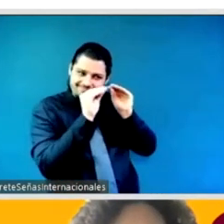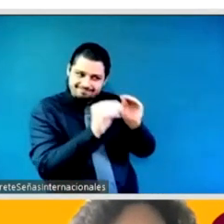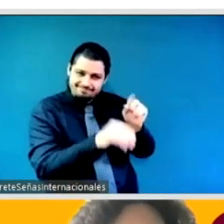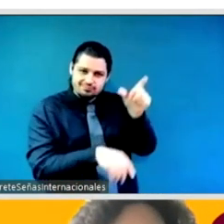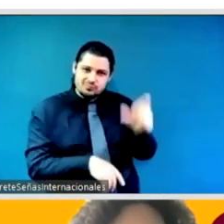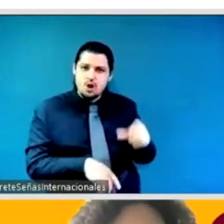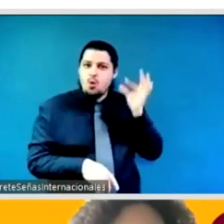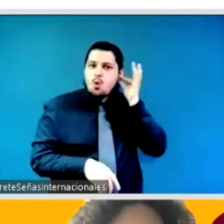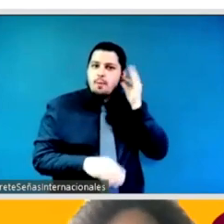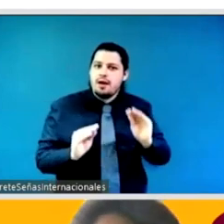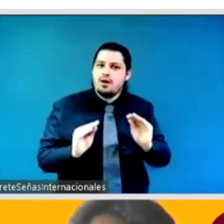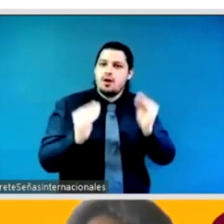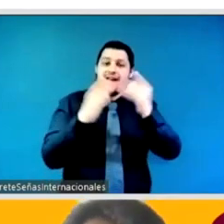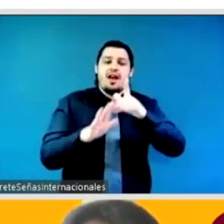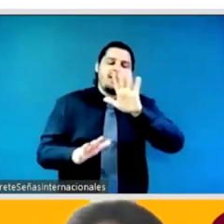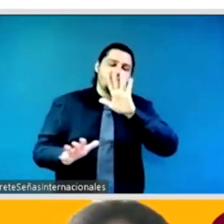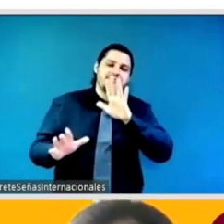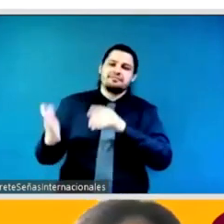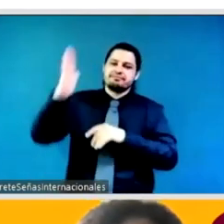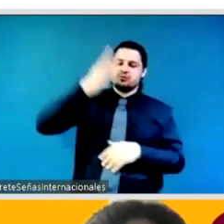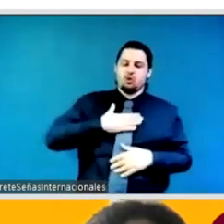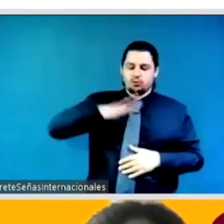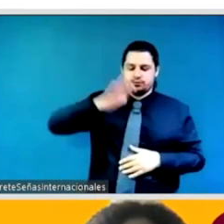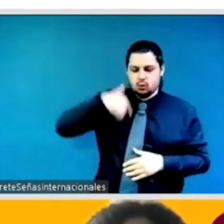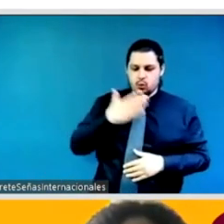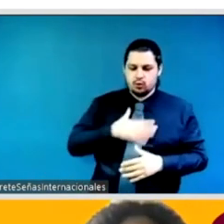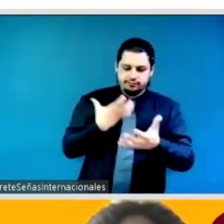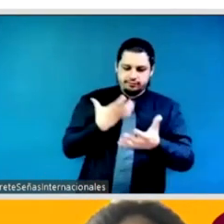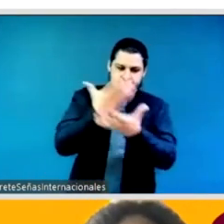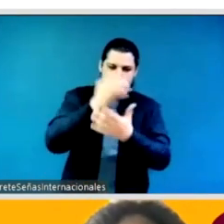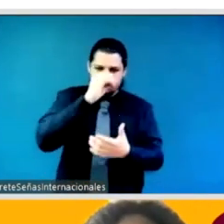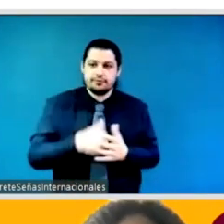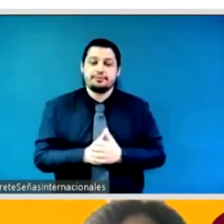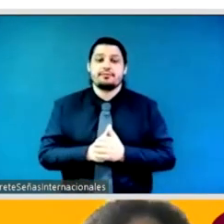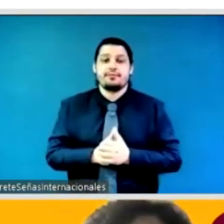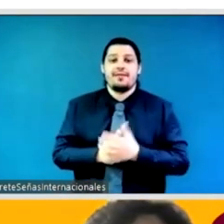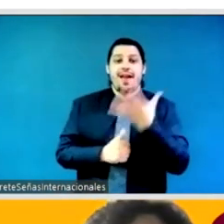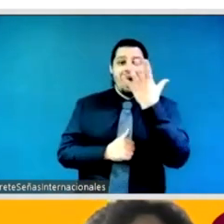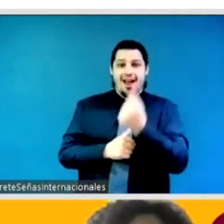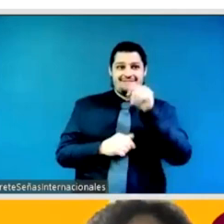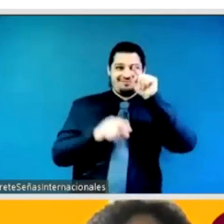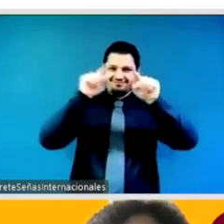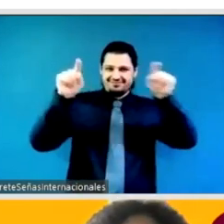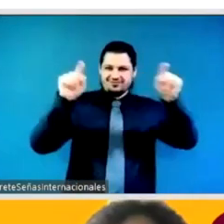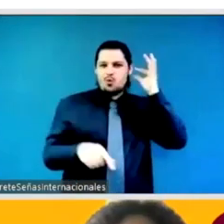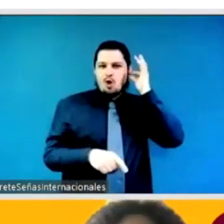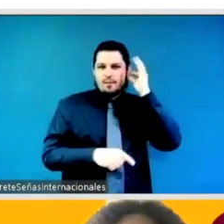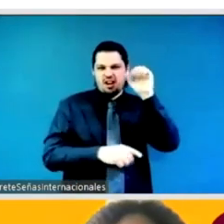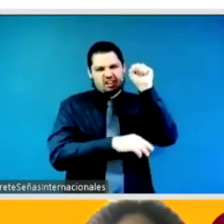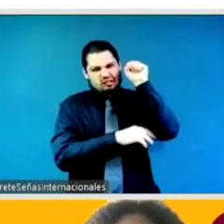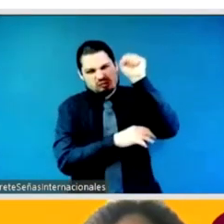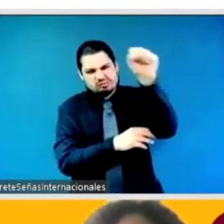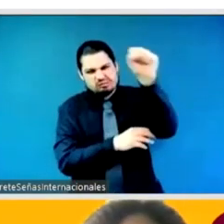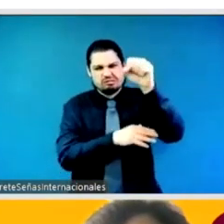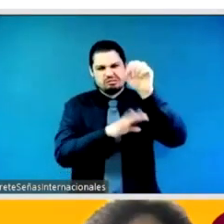more um be aligned i don't like the framing otherwise um coming from a family that is very